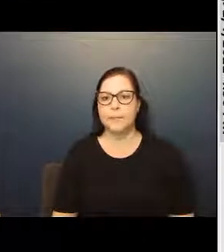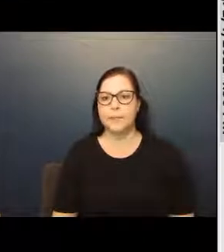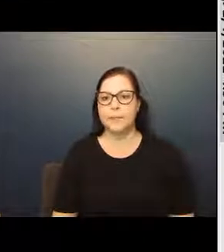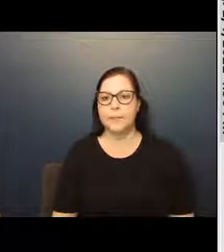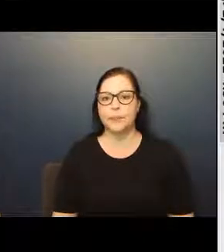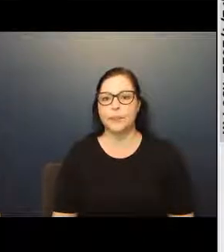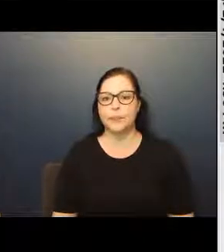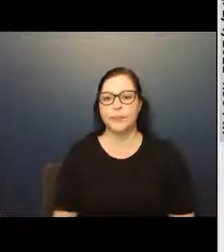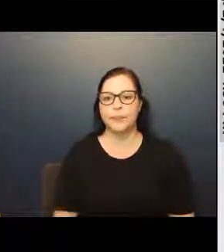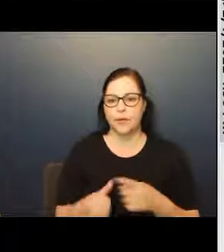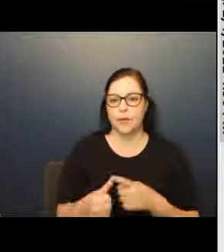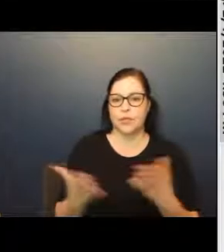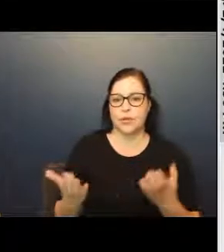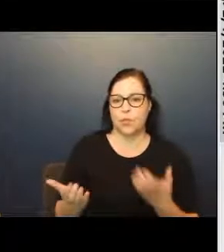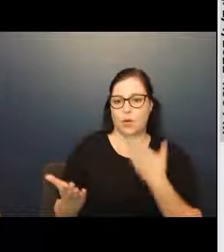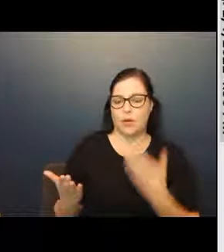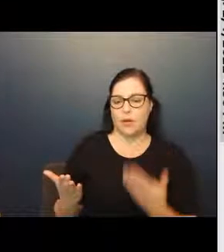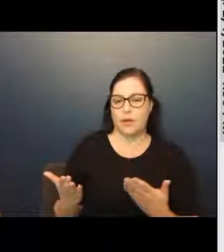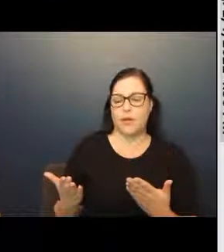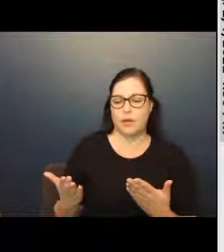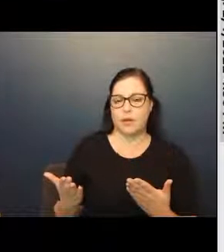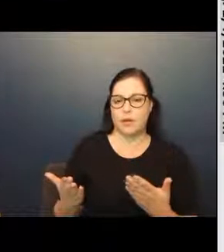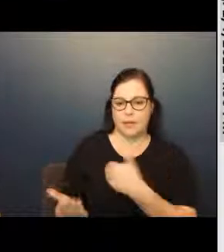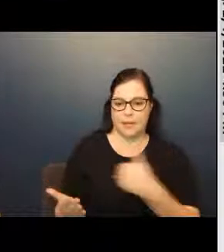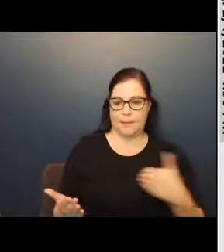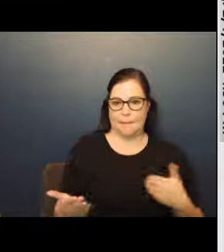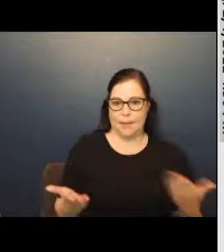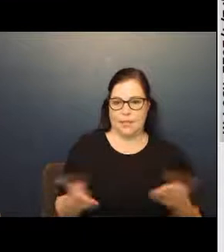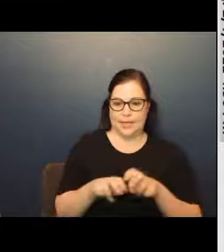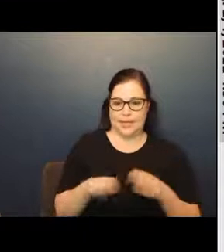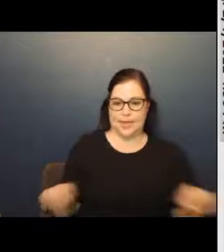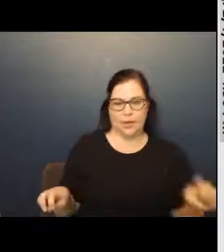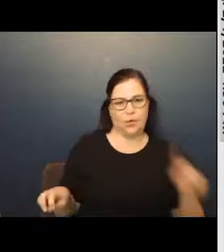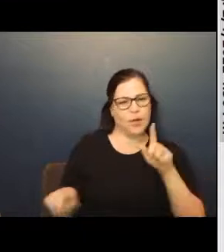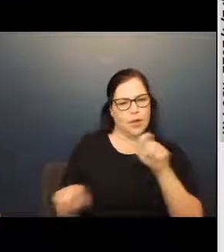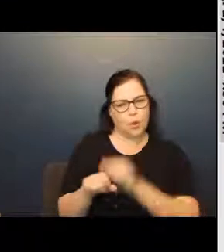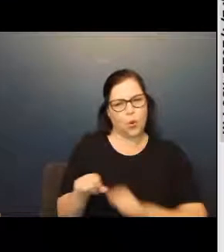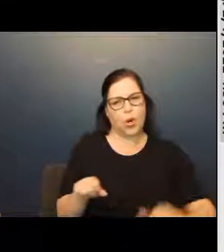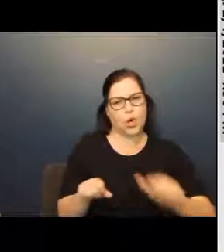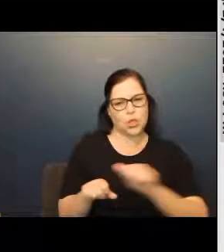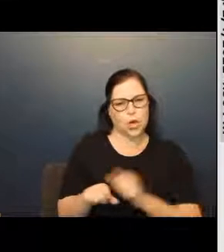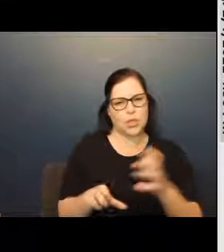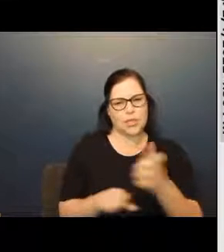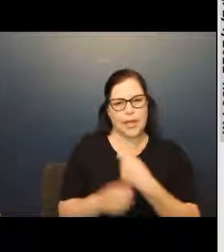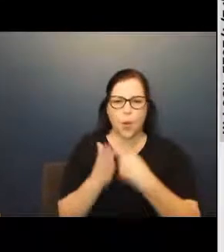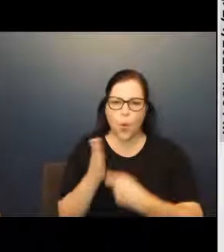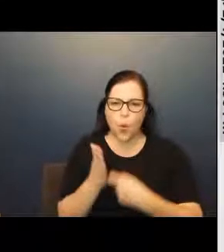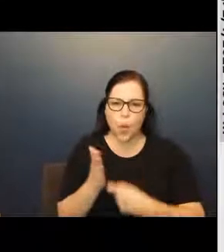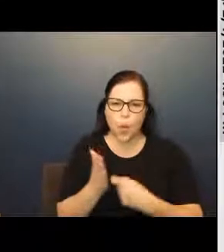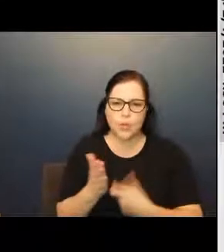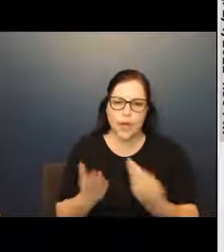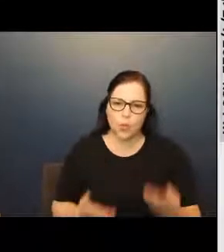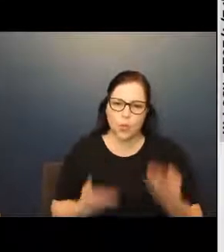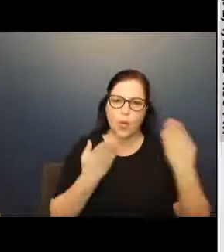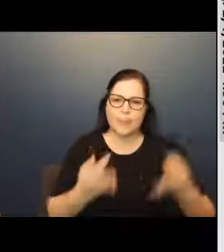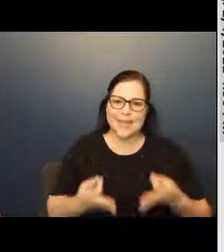So, first of all, I want to thank the members that have worked on this to get the quotes and to recommend extension to May